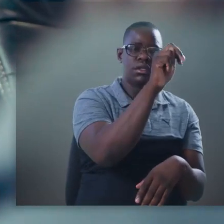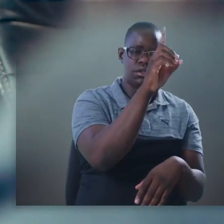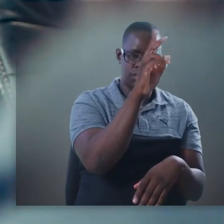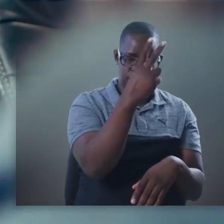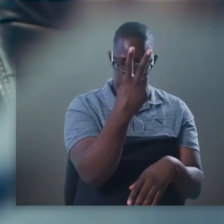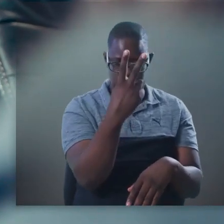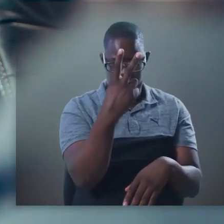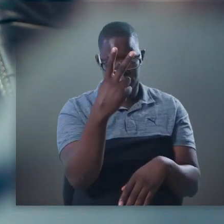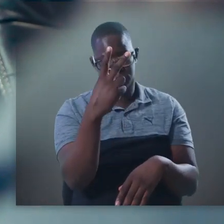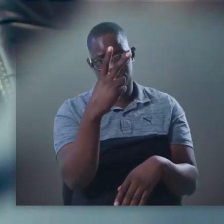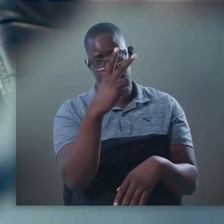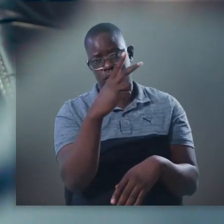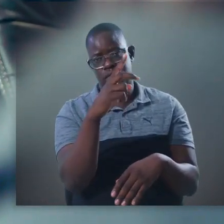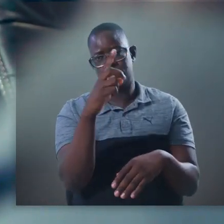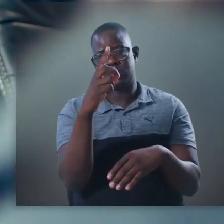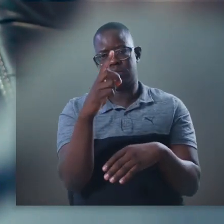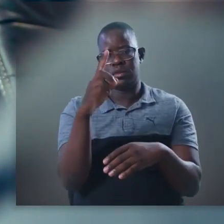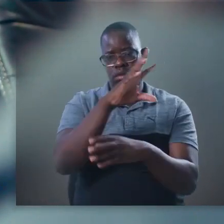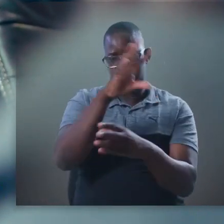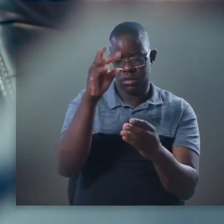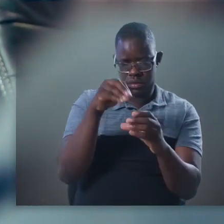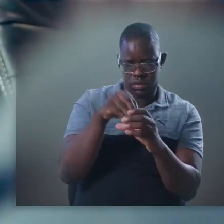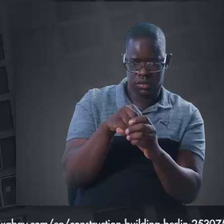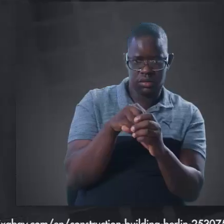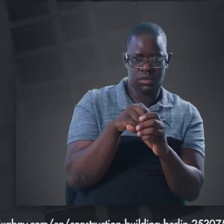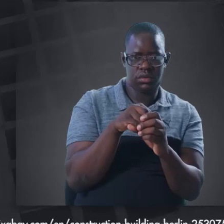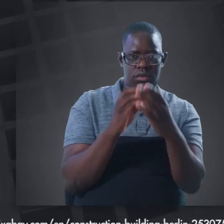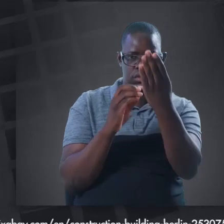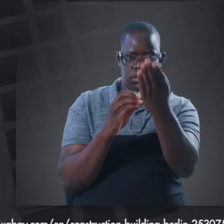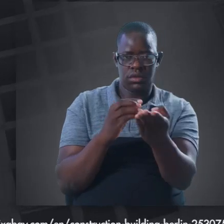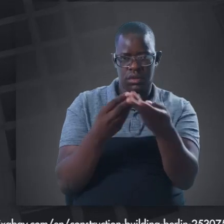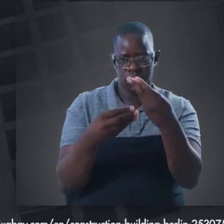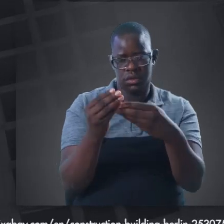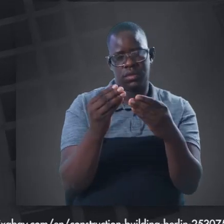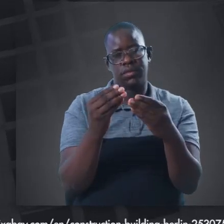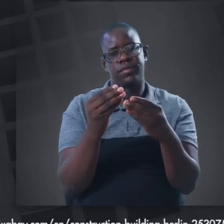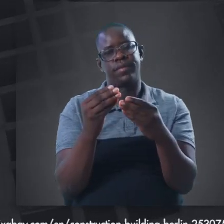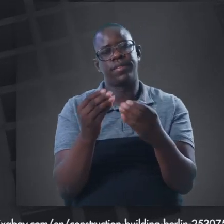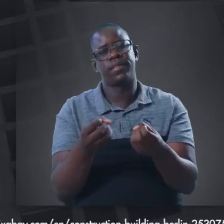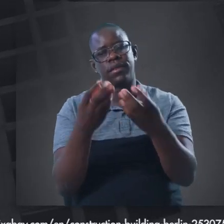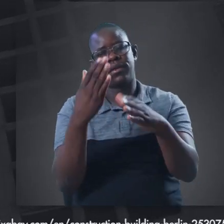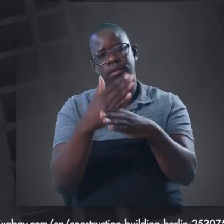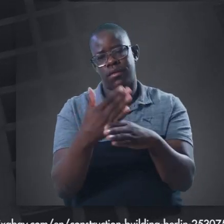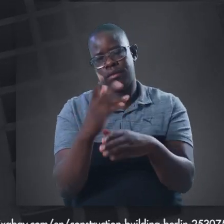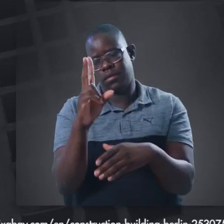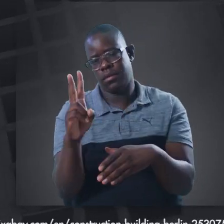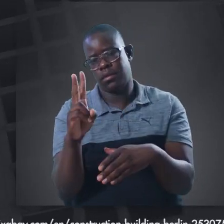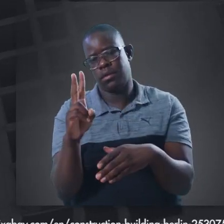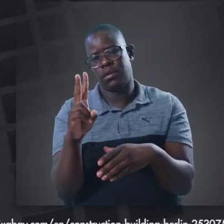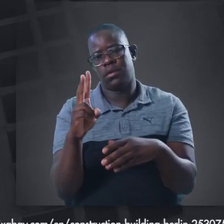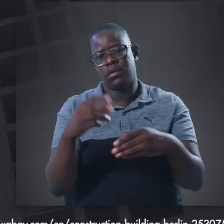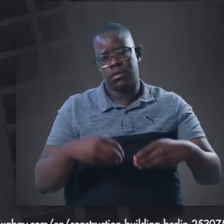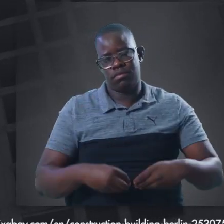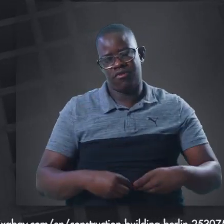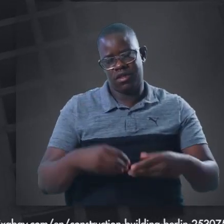NDP II was a ten-year plan, and then there are three more The goals of the NDPs are To achieve and